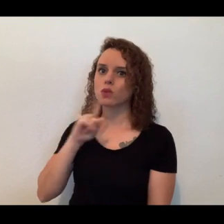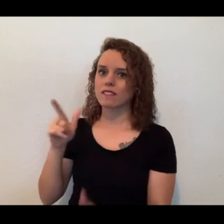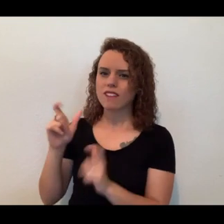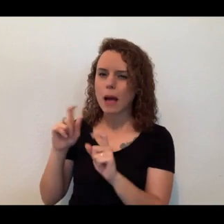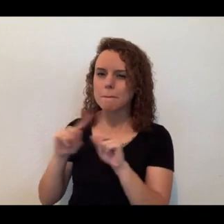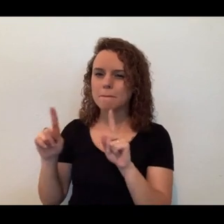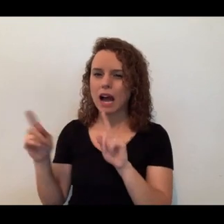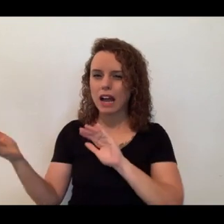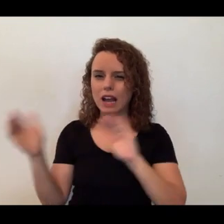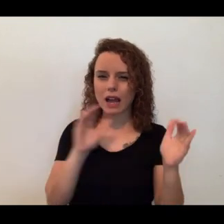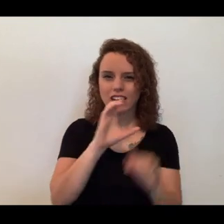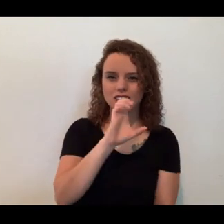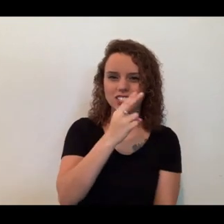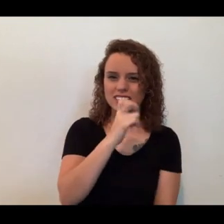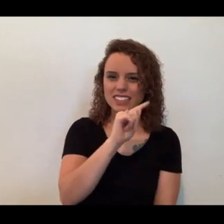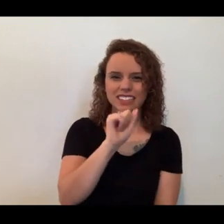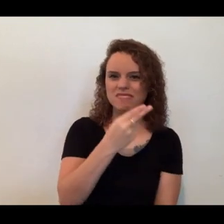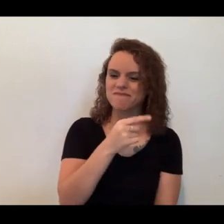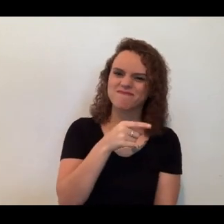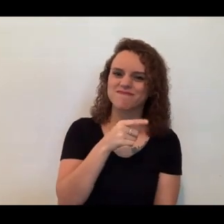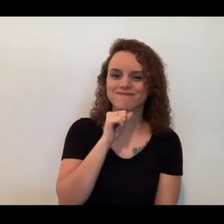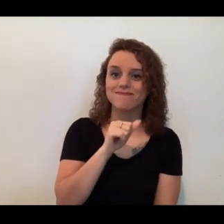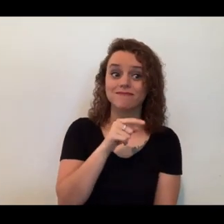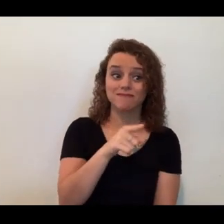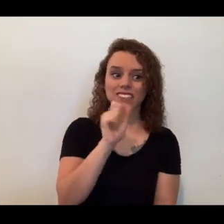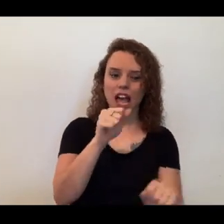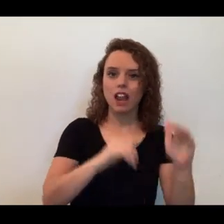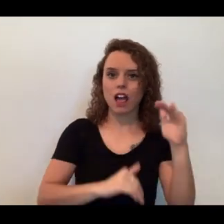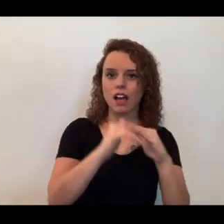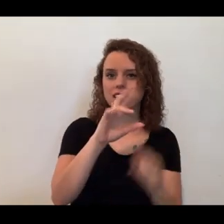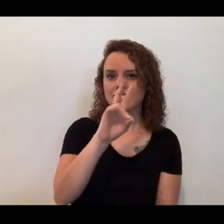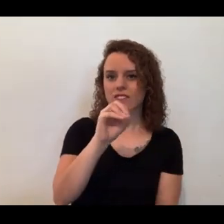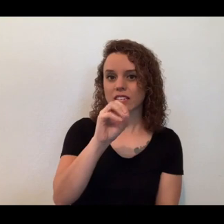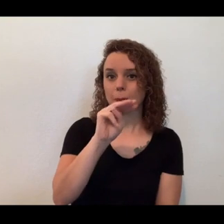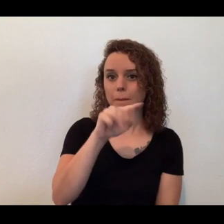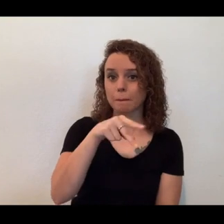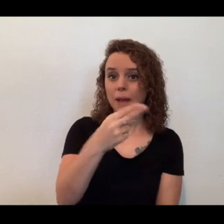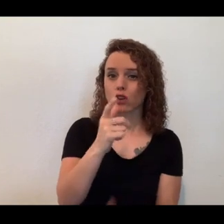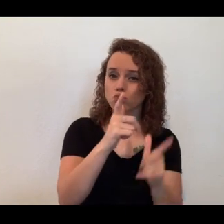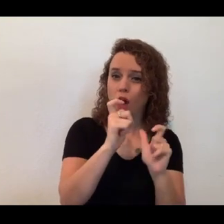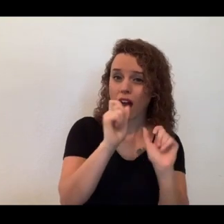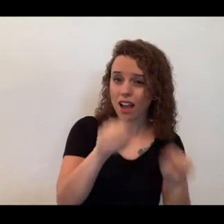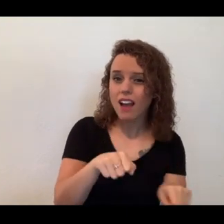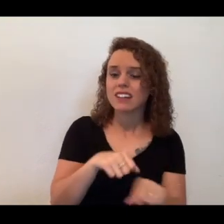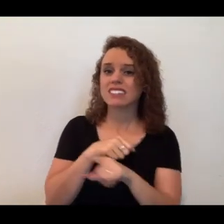nearly as fast as cheetahs. We know that cheetahs can run up to 70 miles per hour. And I don't know exactly how fast ocelots can run, but I'd